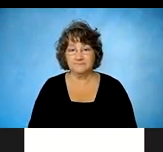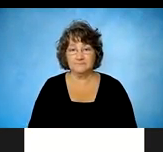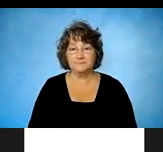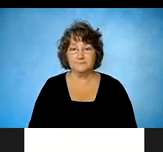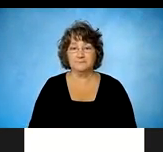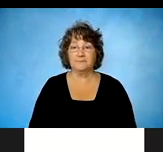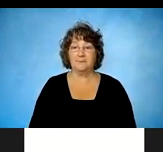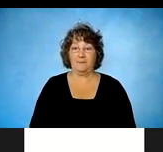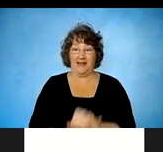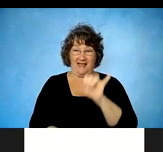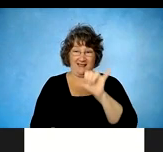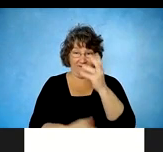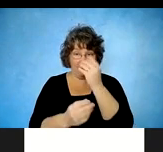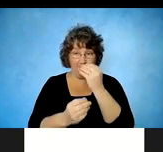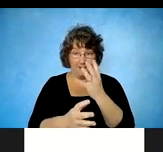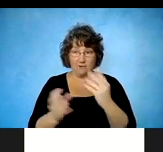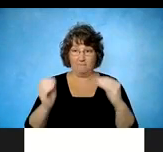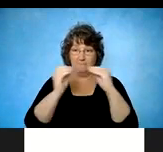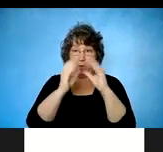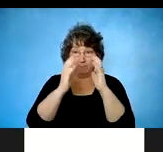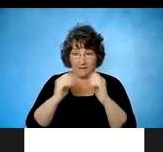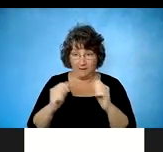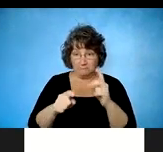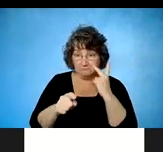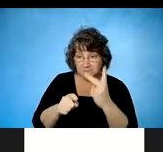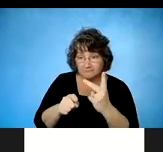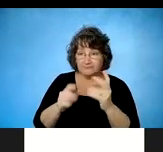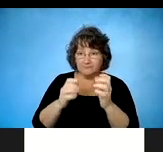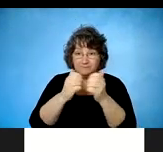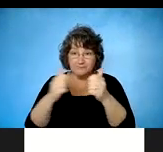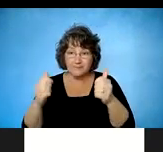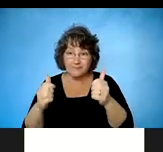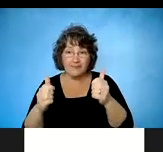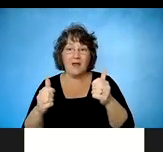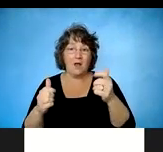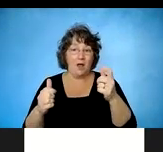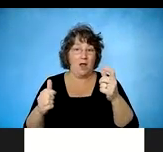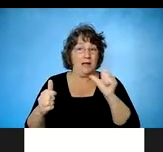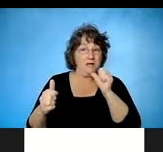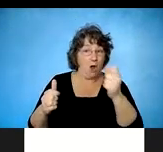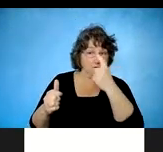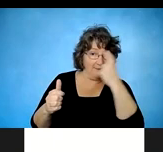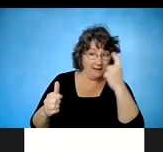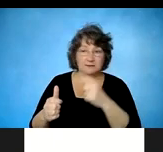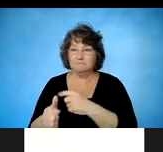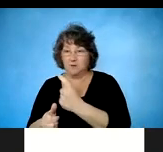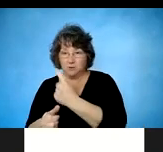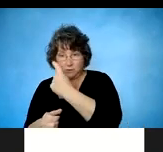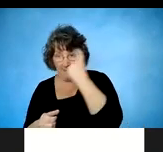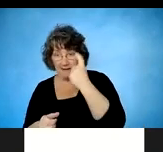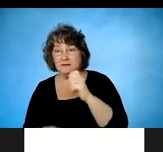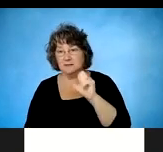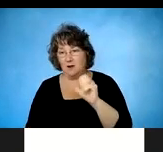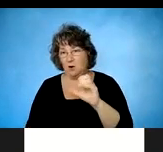then break that down further into non-traumatic and traumatic spinal cord injury. So of the 57 people who returned to